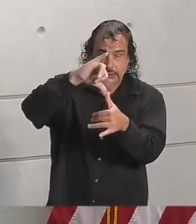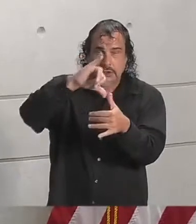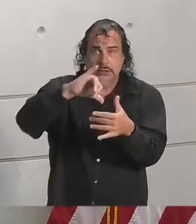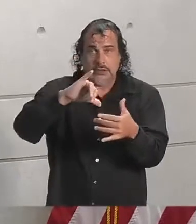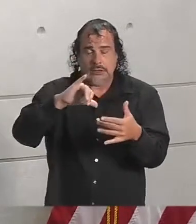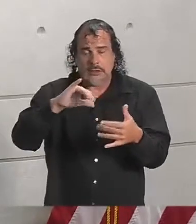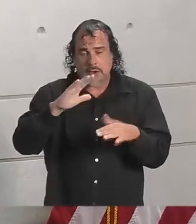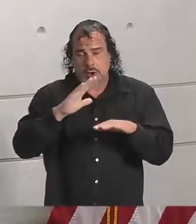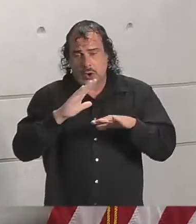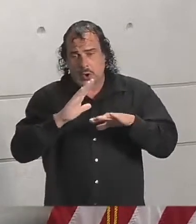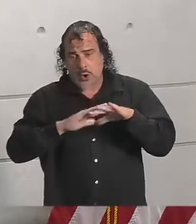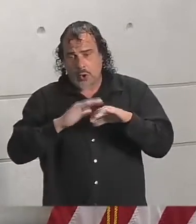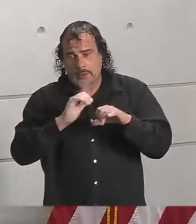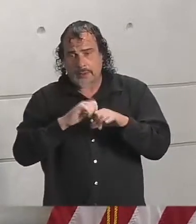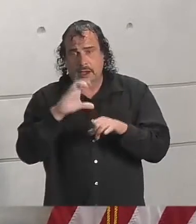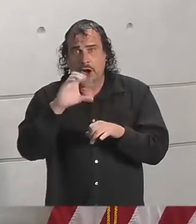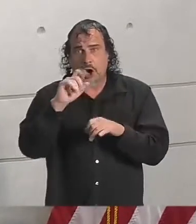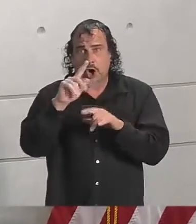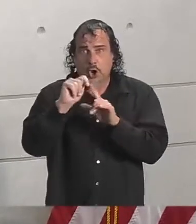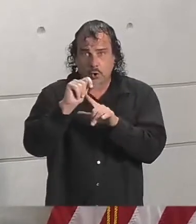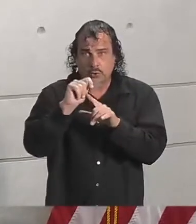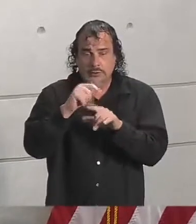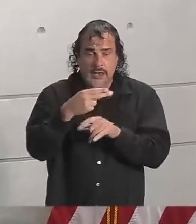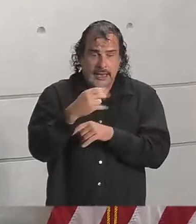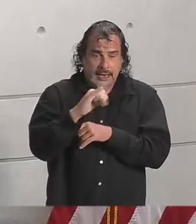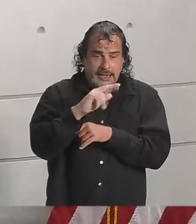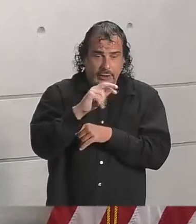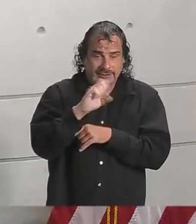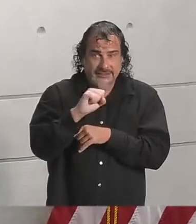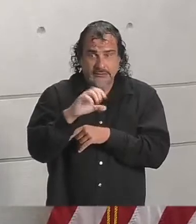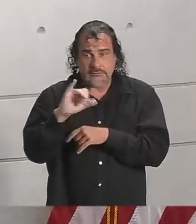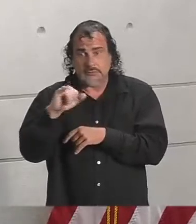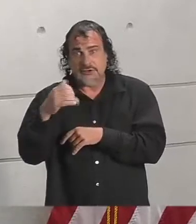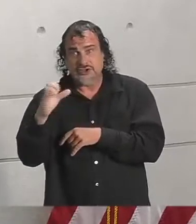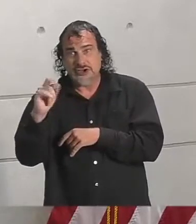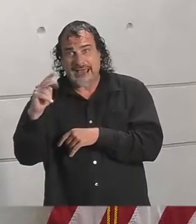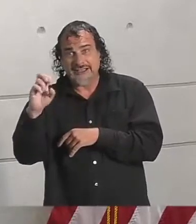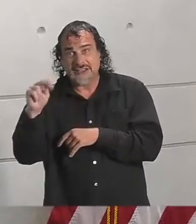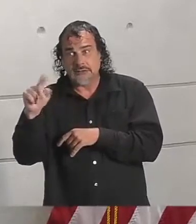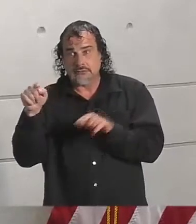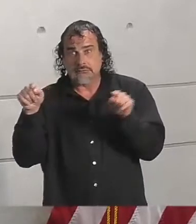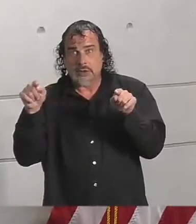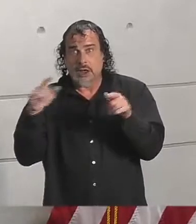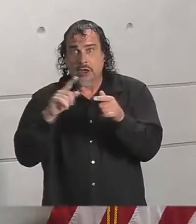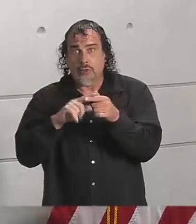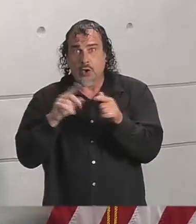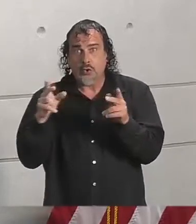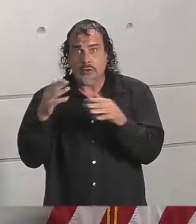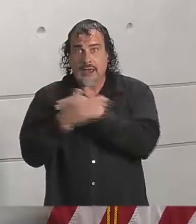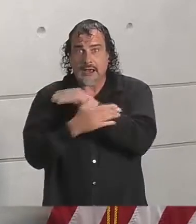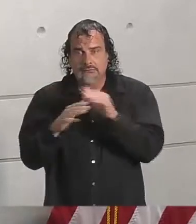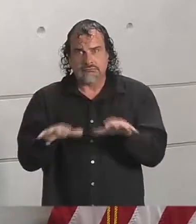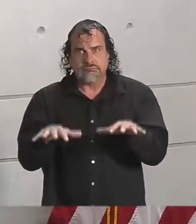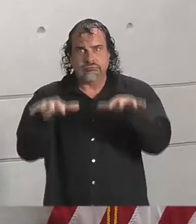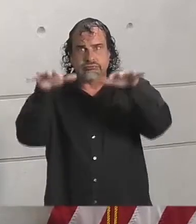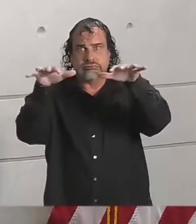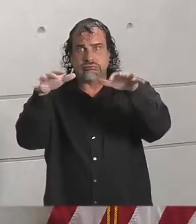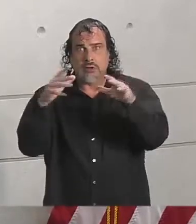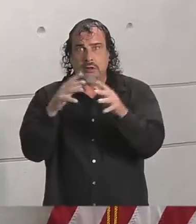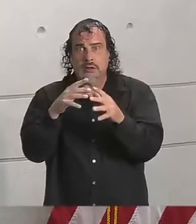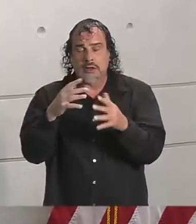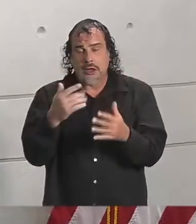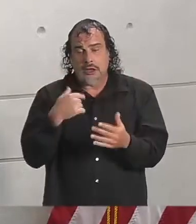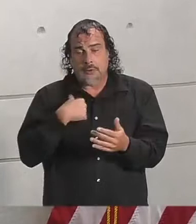coastline, particularly in Harrison and Jackson counties. But we could see as much as 15